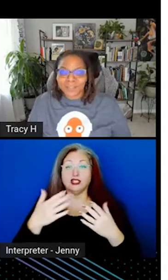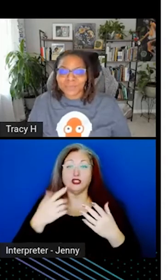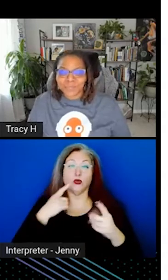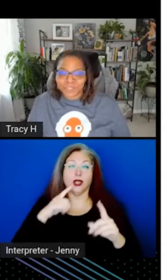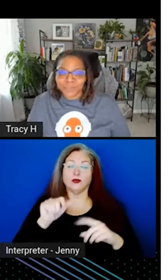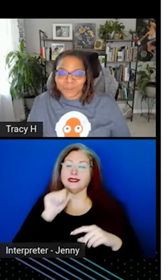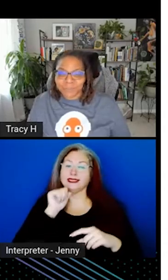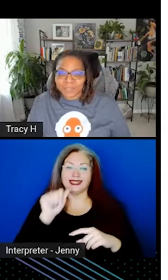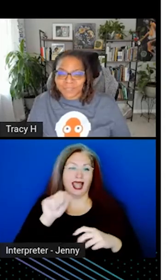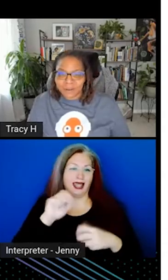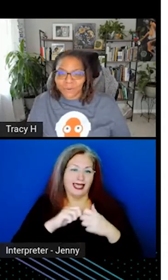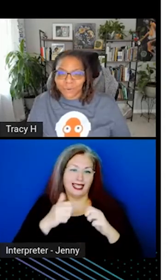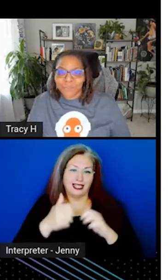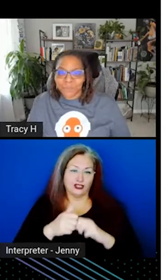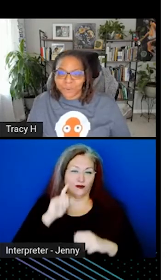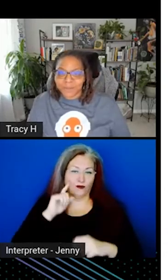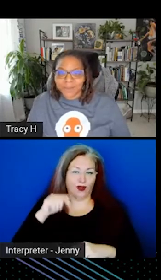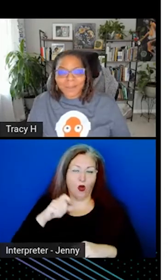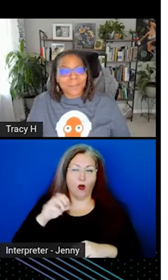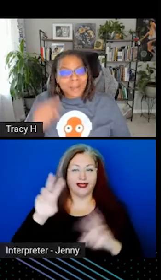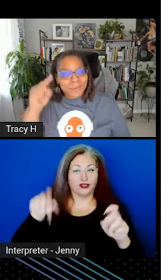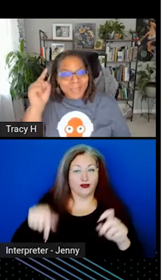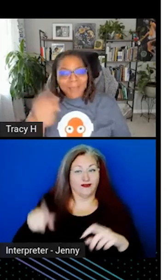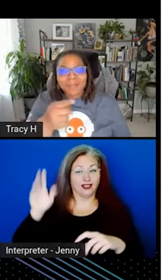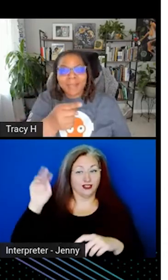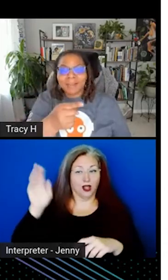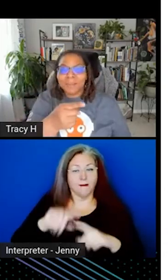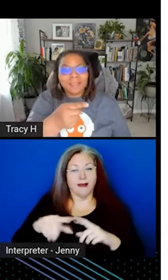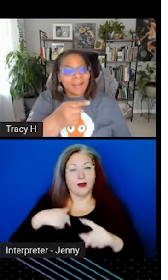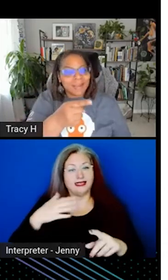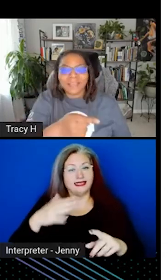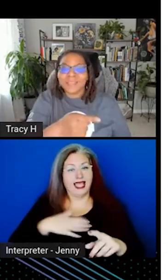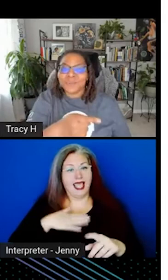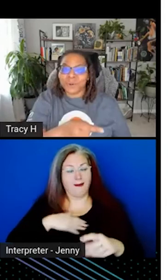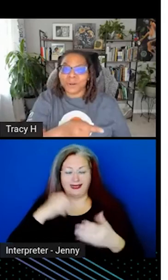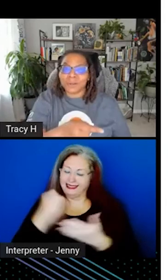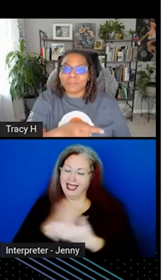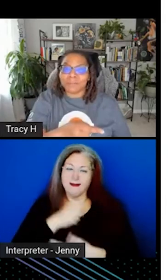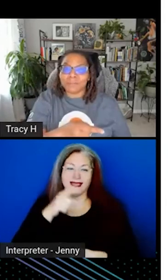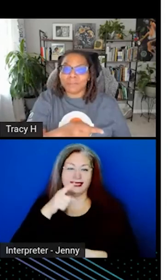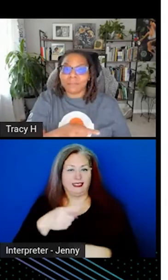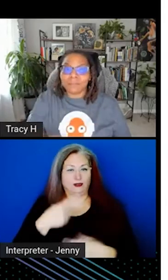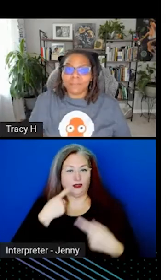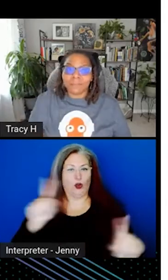the actual issue of my talk or the point, but I was happy, dadgummit, that I got this to work.